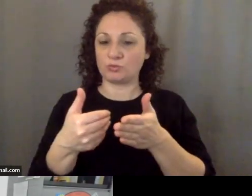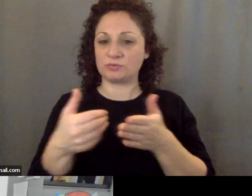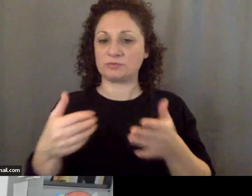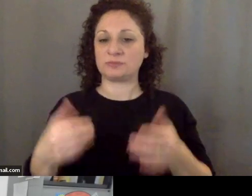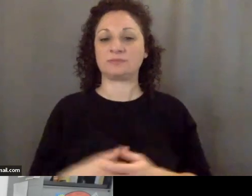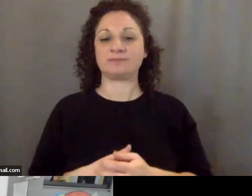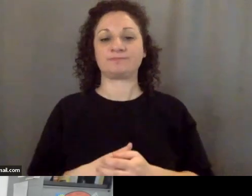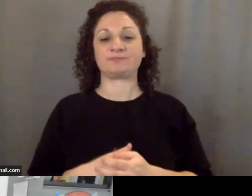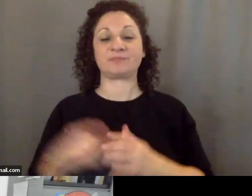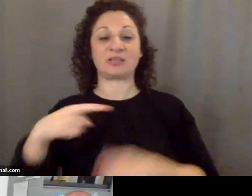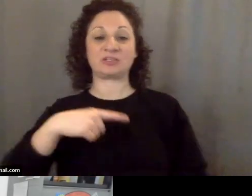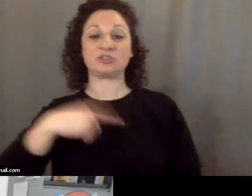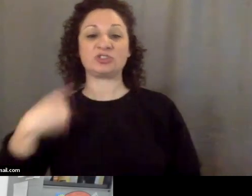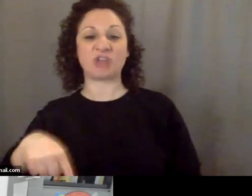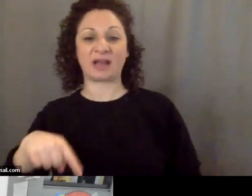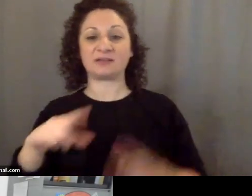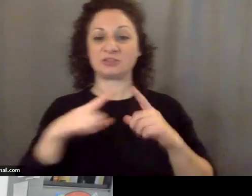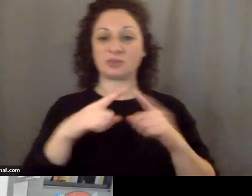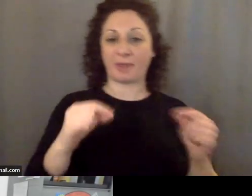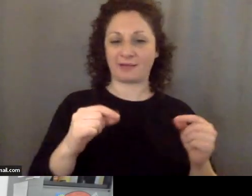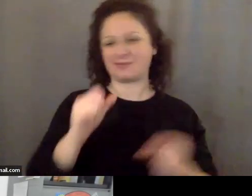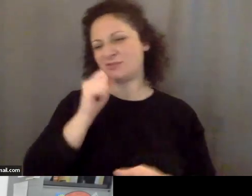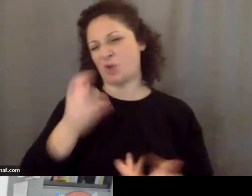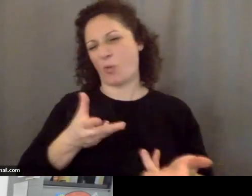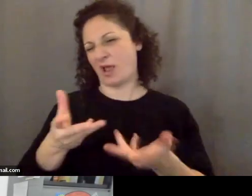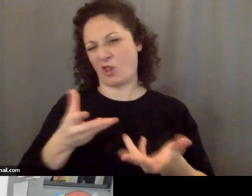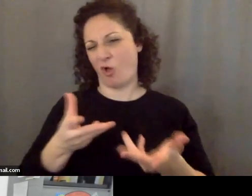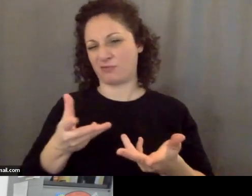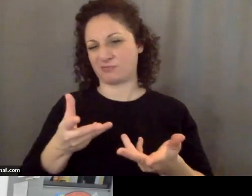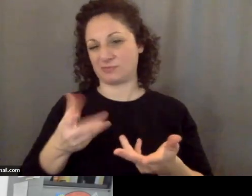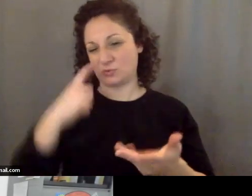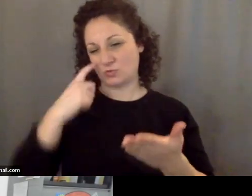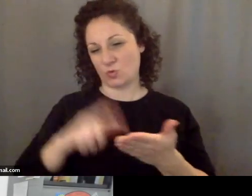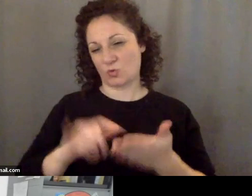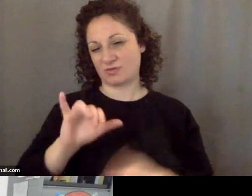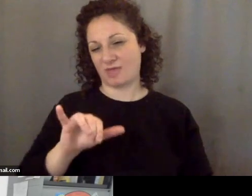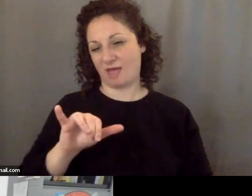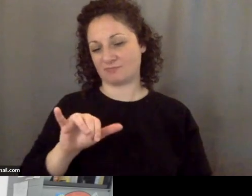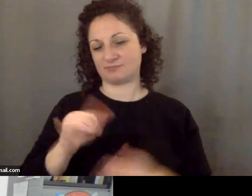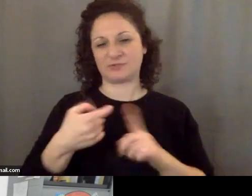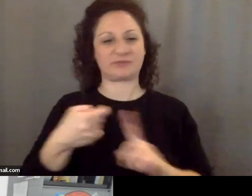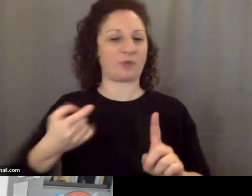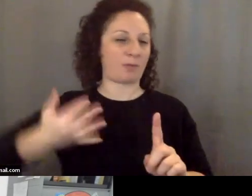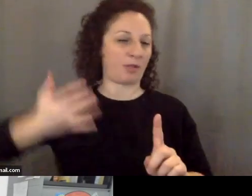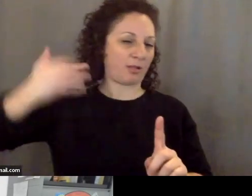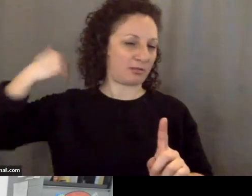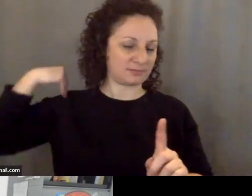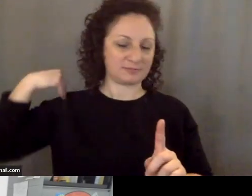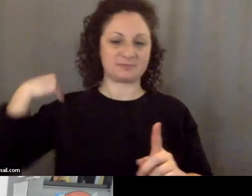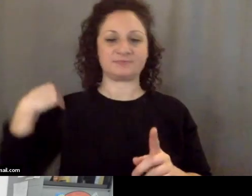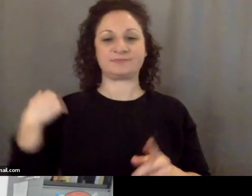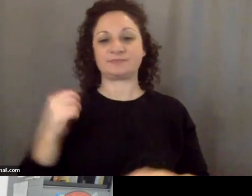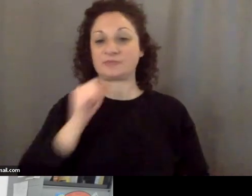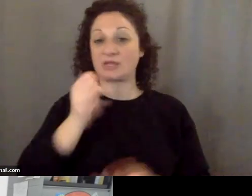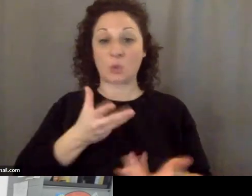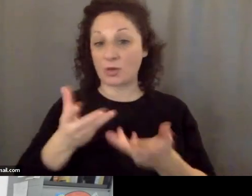and Japan don't really get along you may have noticed that and this goes way back into history and they're not they don't get along